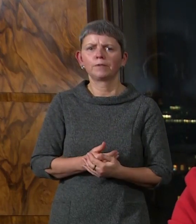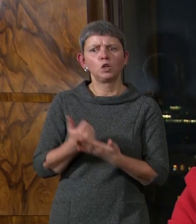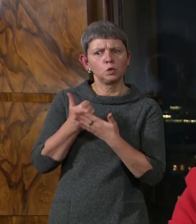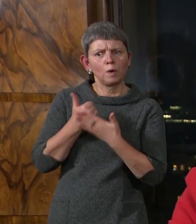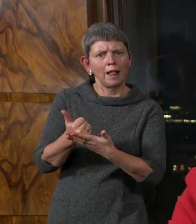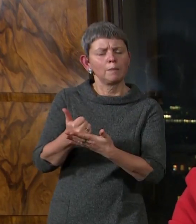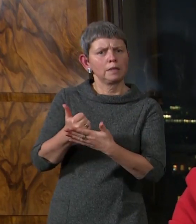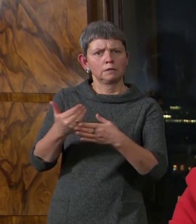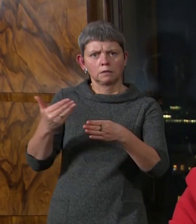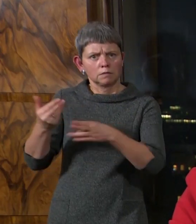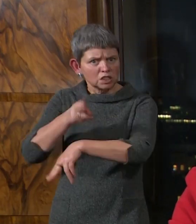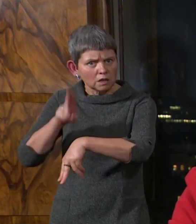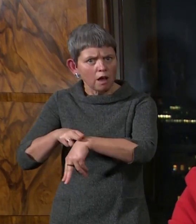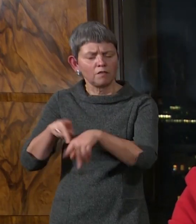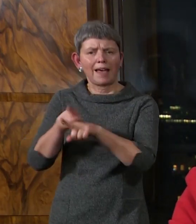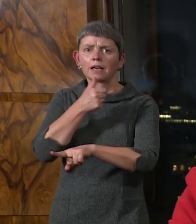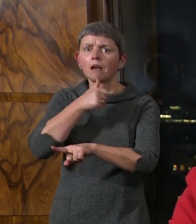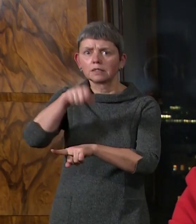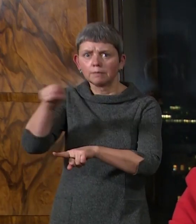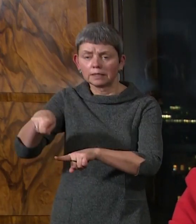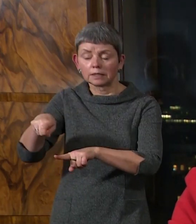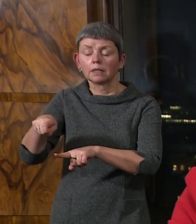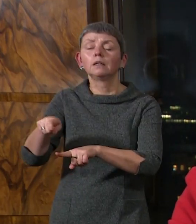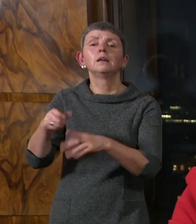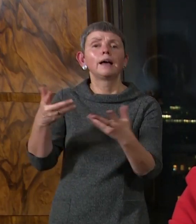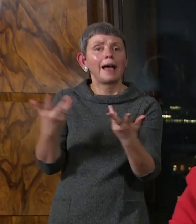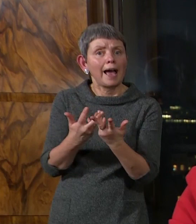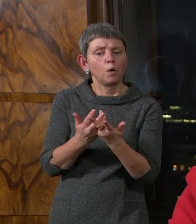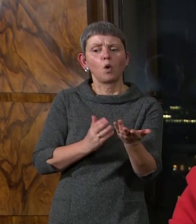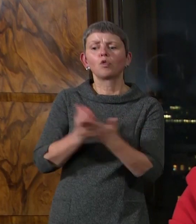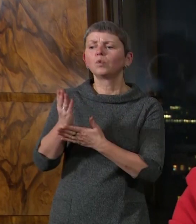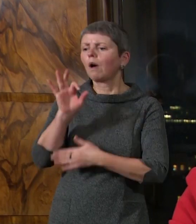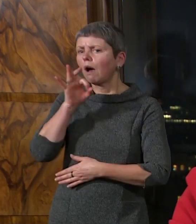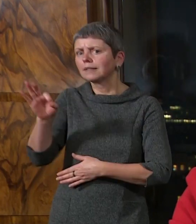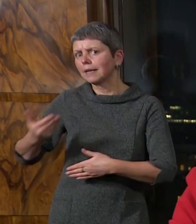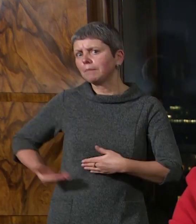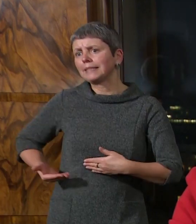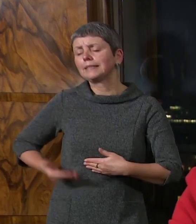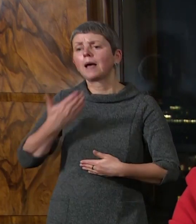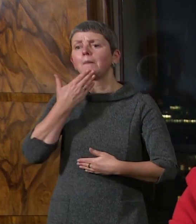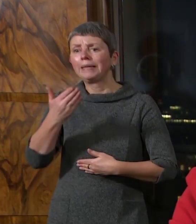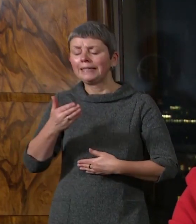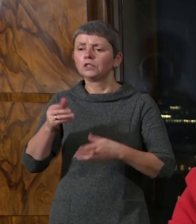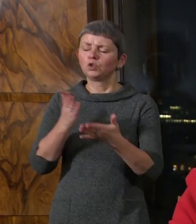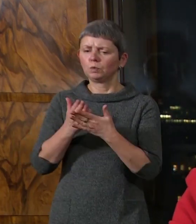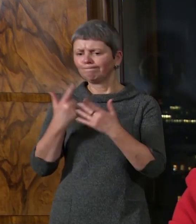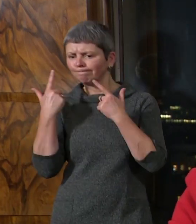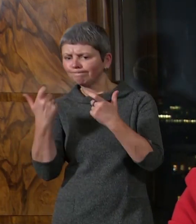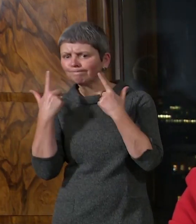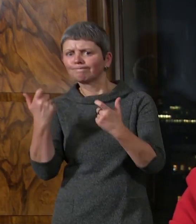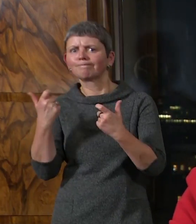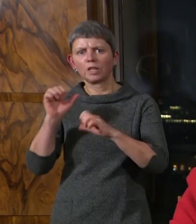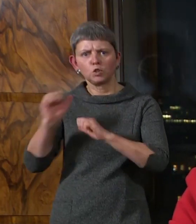do that, we are putting a legal requirement on businesses to take reasonable steps to reduce transmission on their premises.